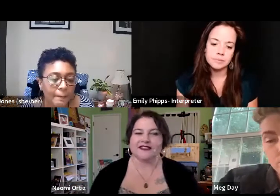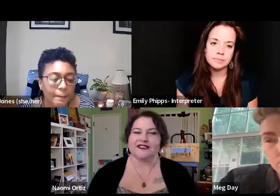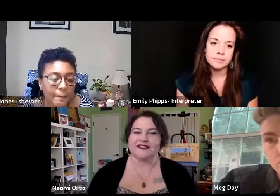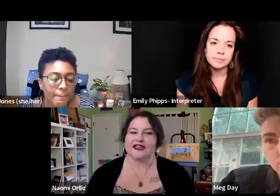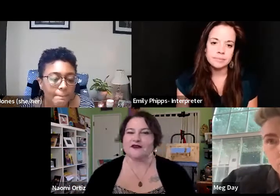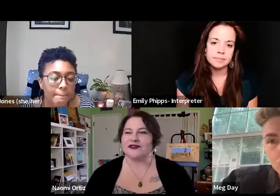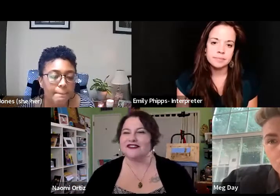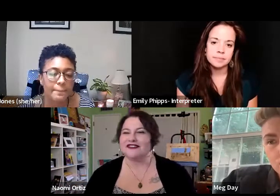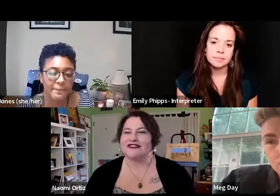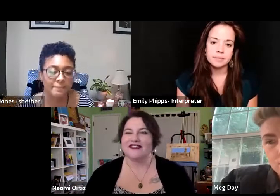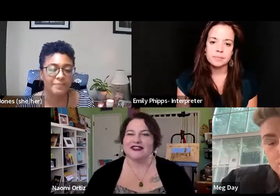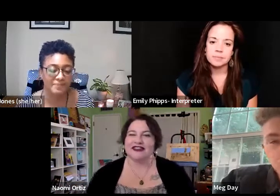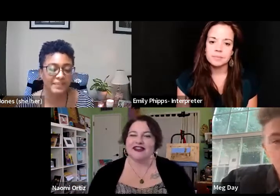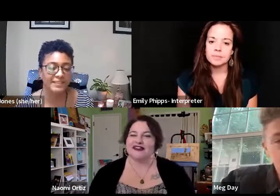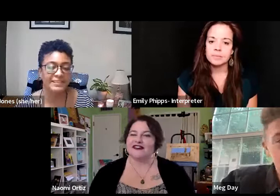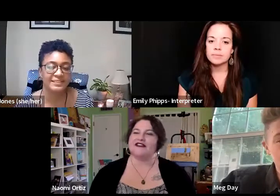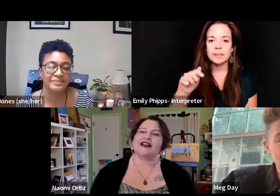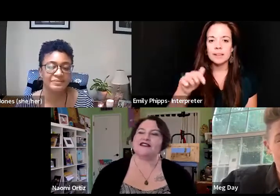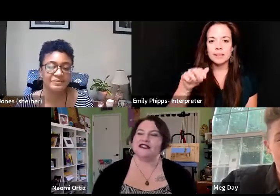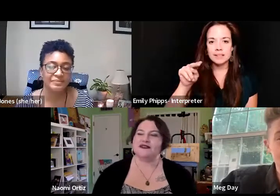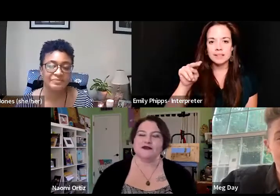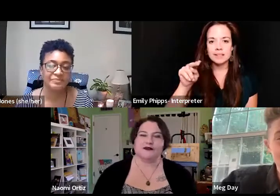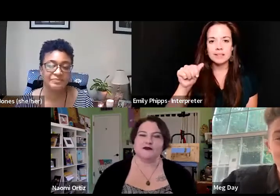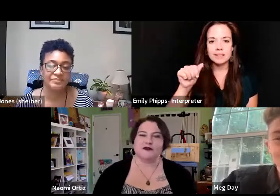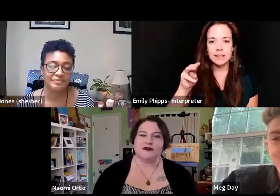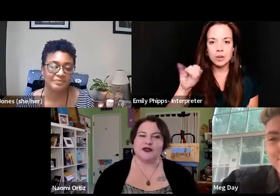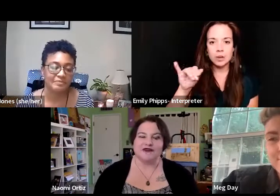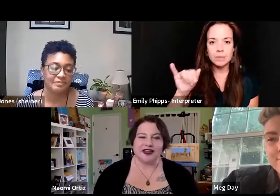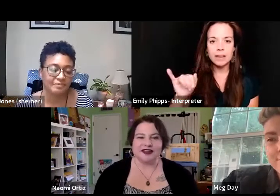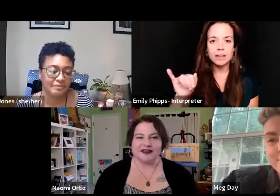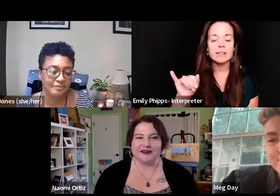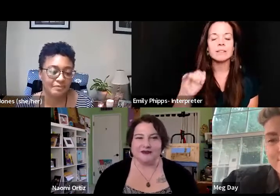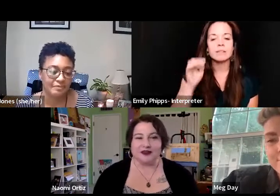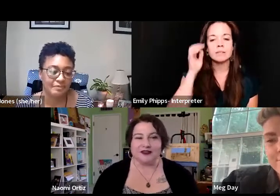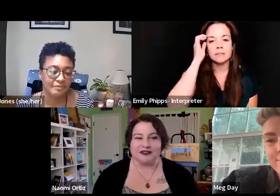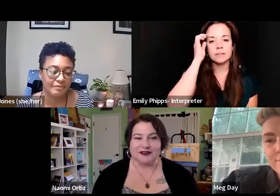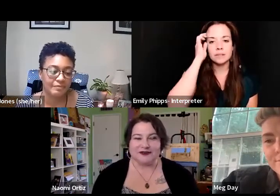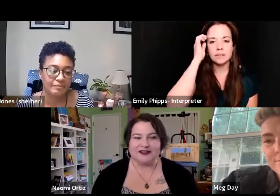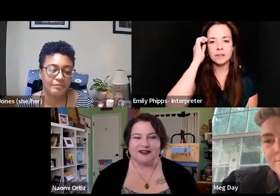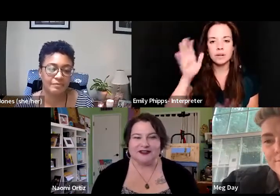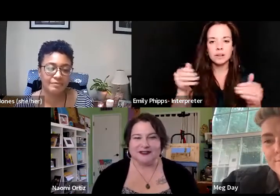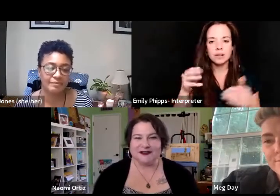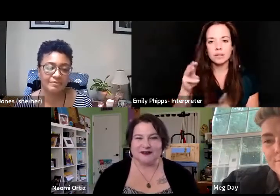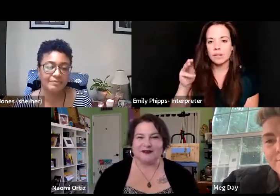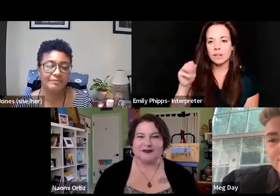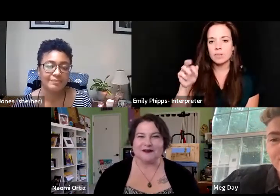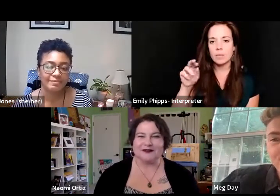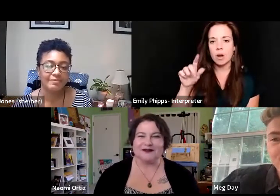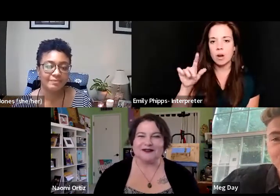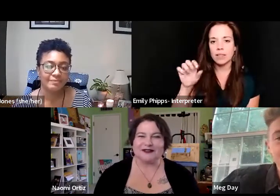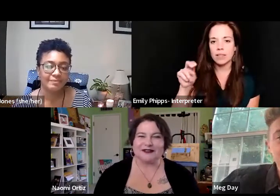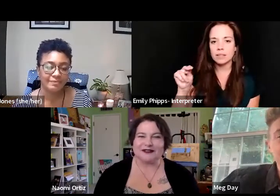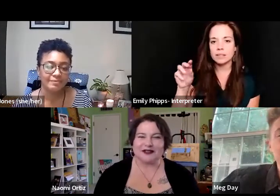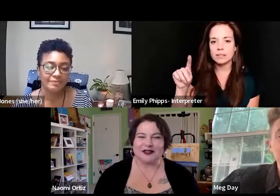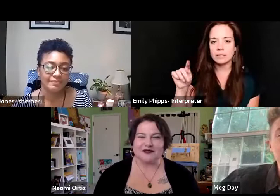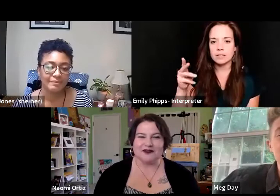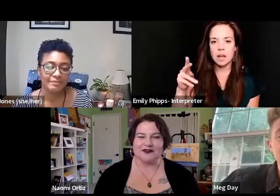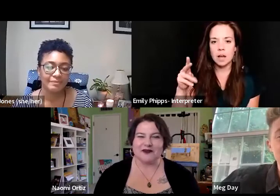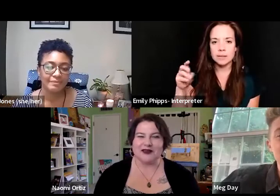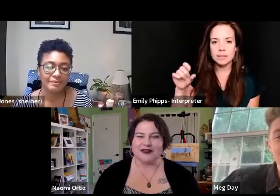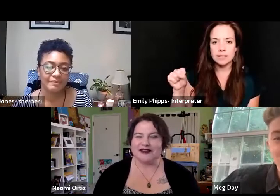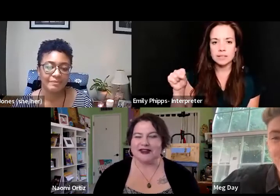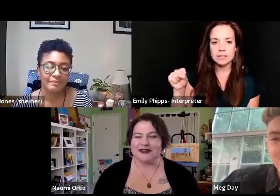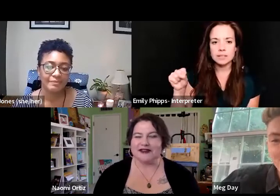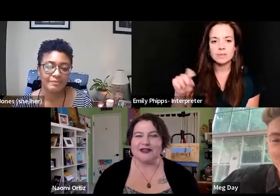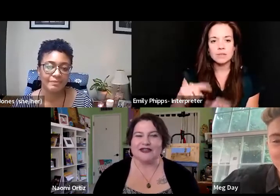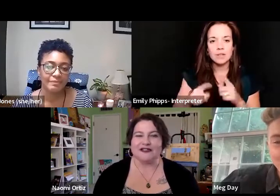This is Naomi. I'd like to invite in Marlon Thomas, who was a friend